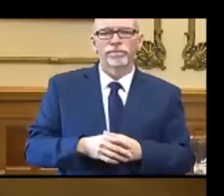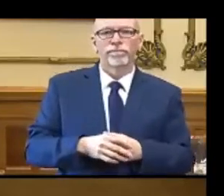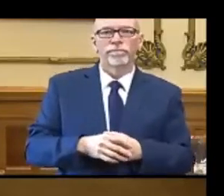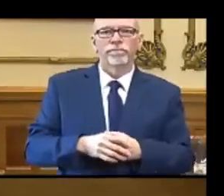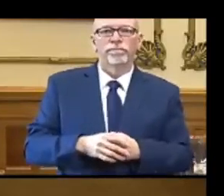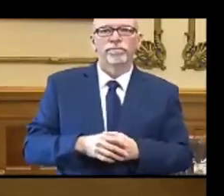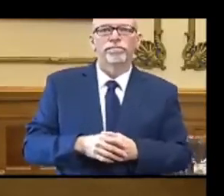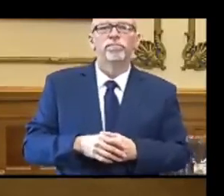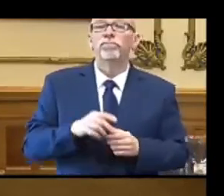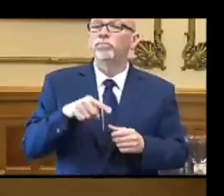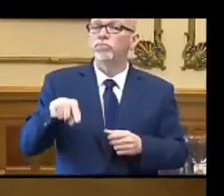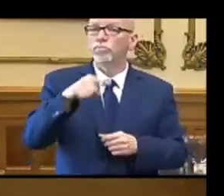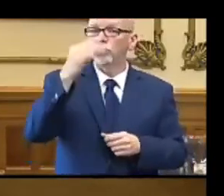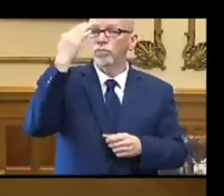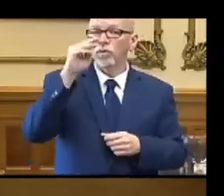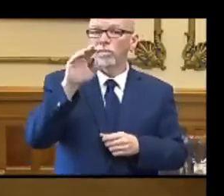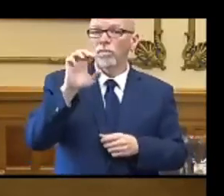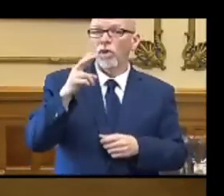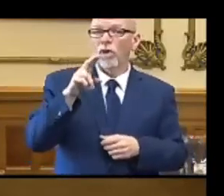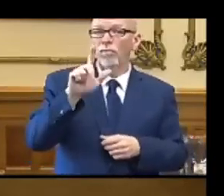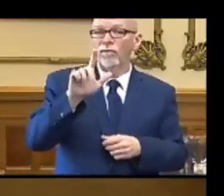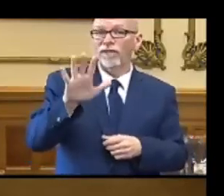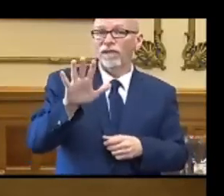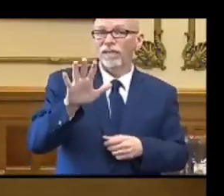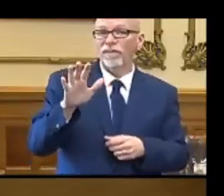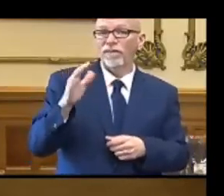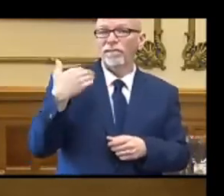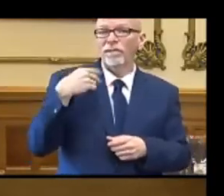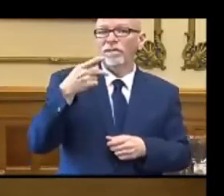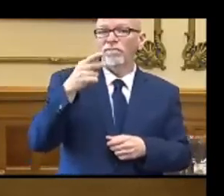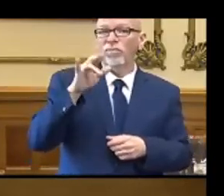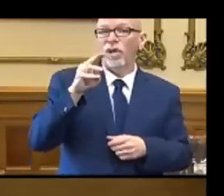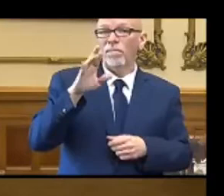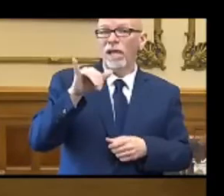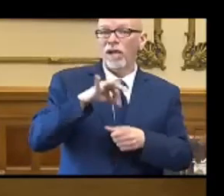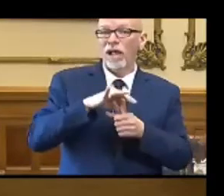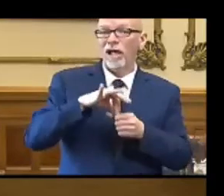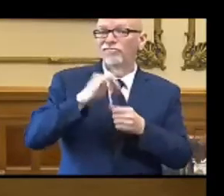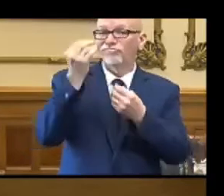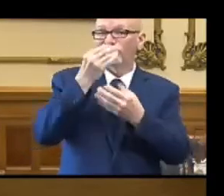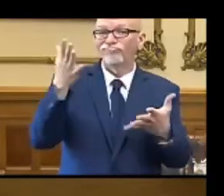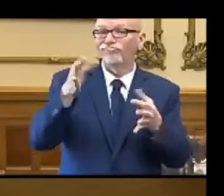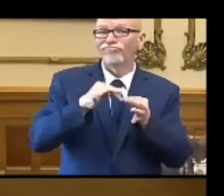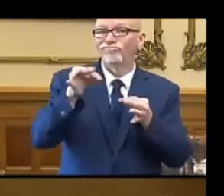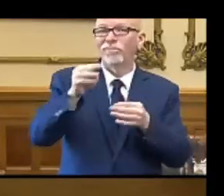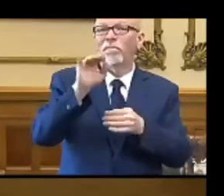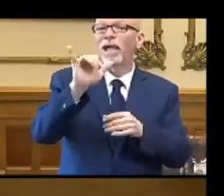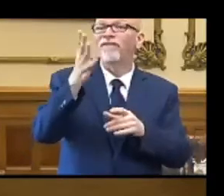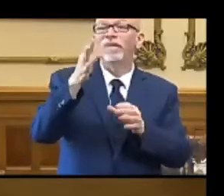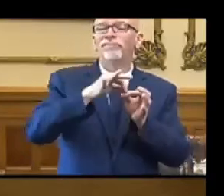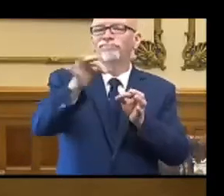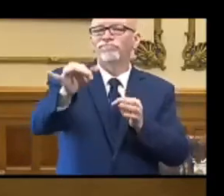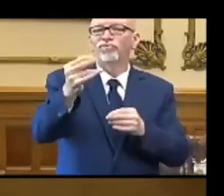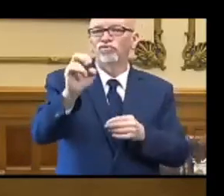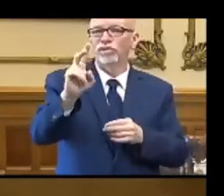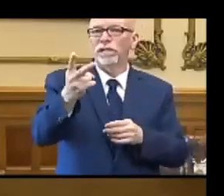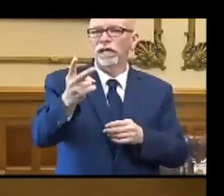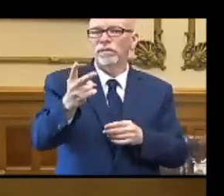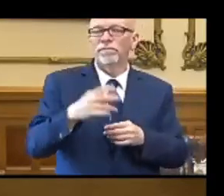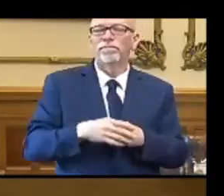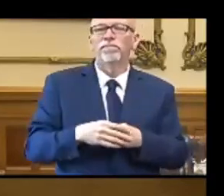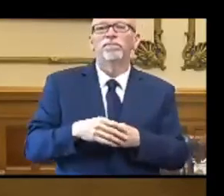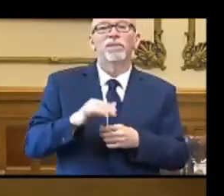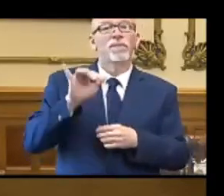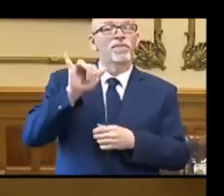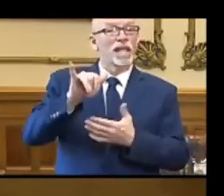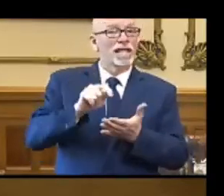You all know that on March 25th, the primary election date was moved from May 5th to June 2nd, and at